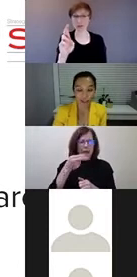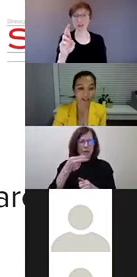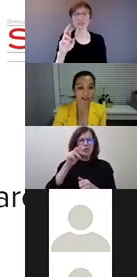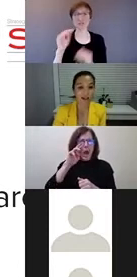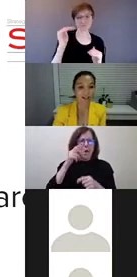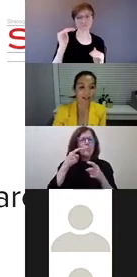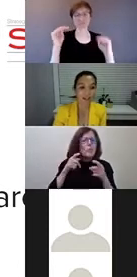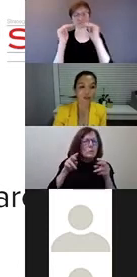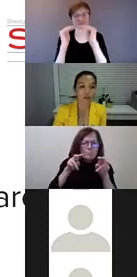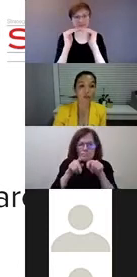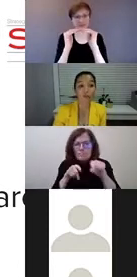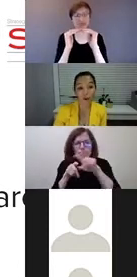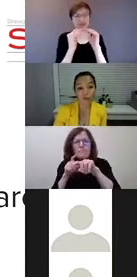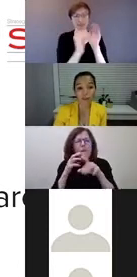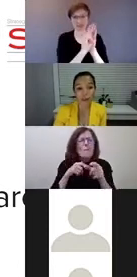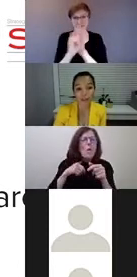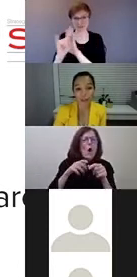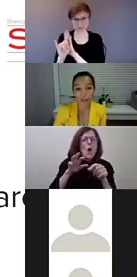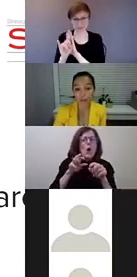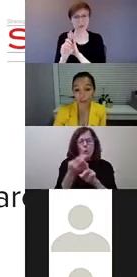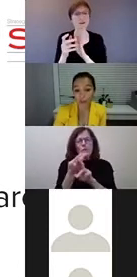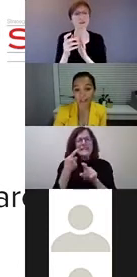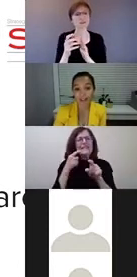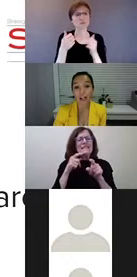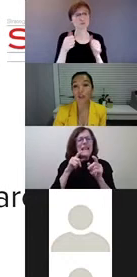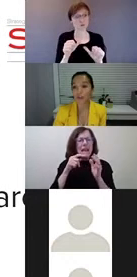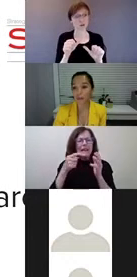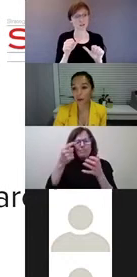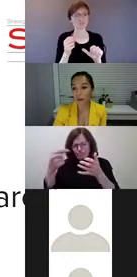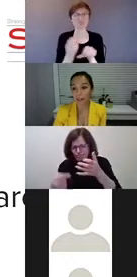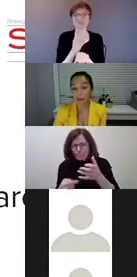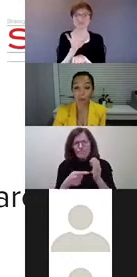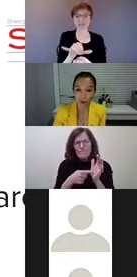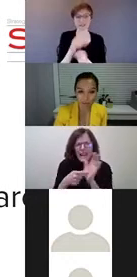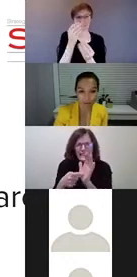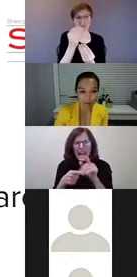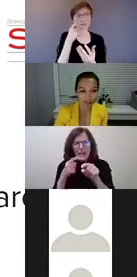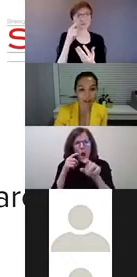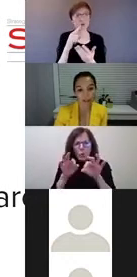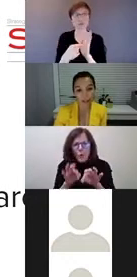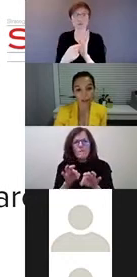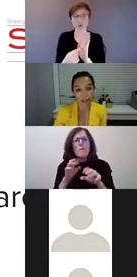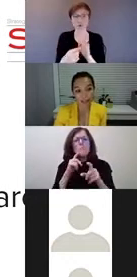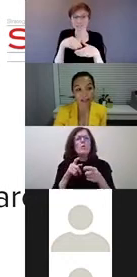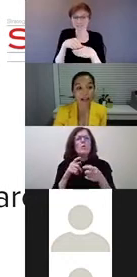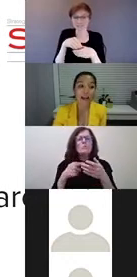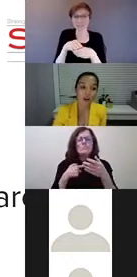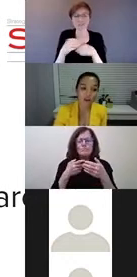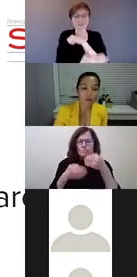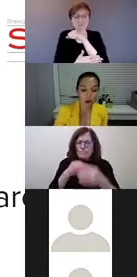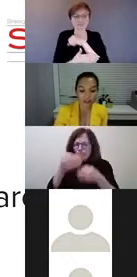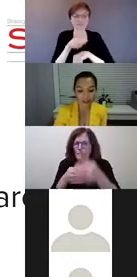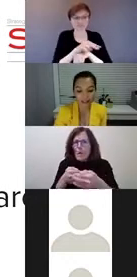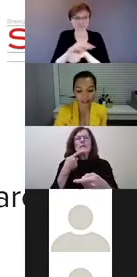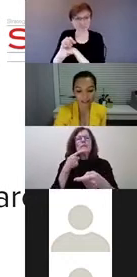use these indicators to inform the domestic monitoring process, to inform the reporting process of the CRPD, and